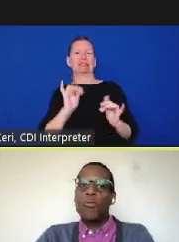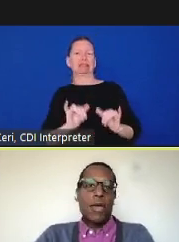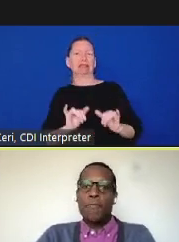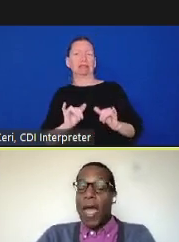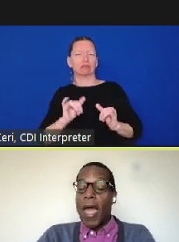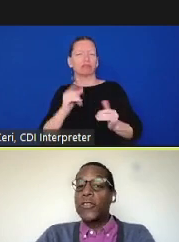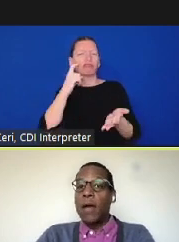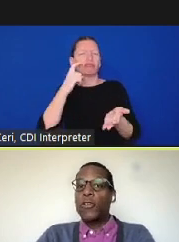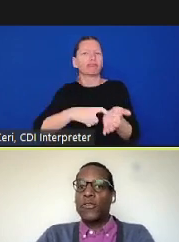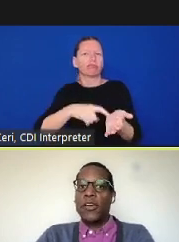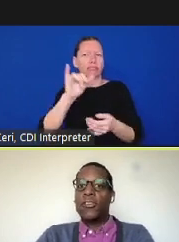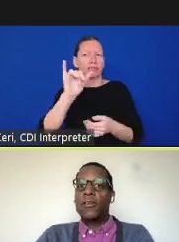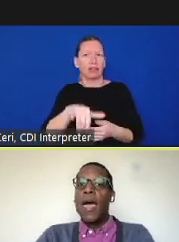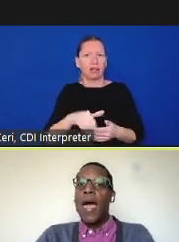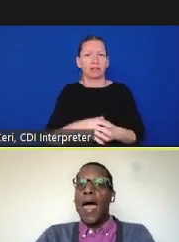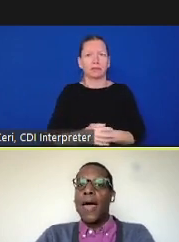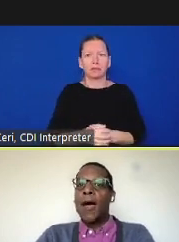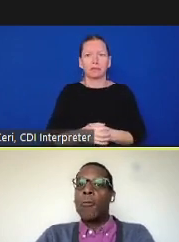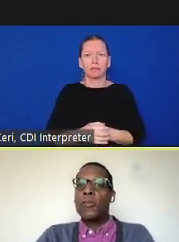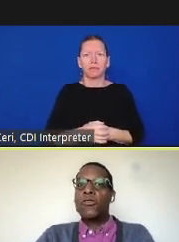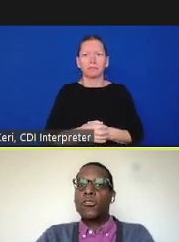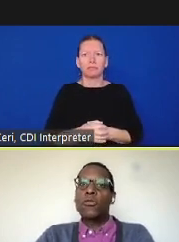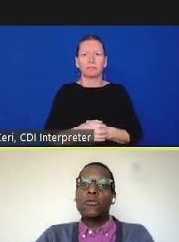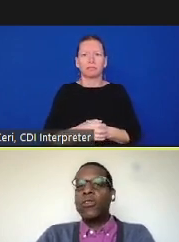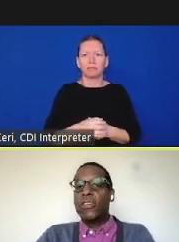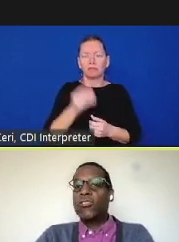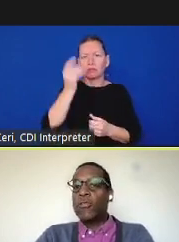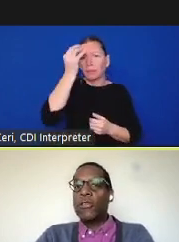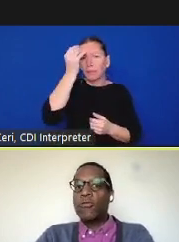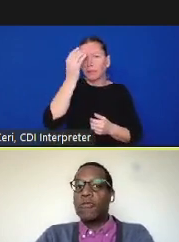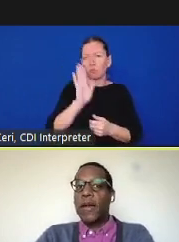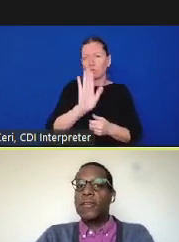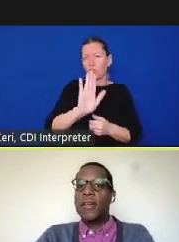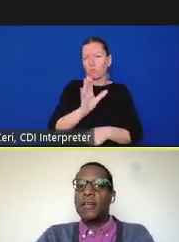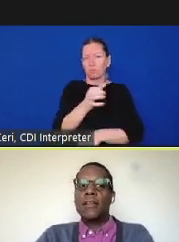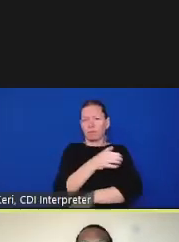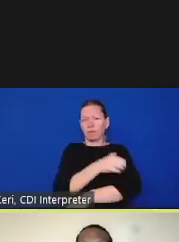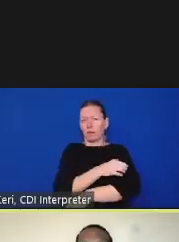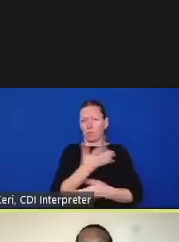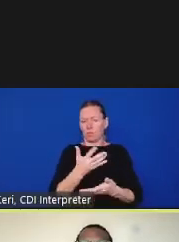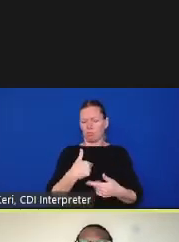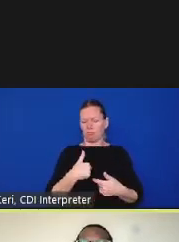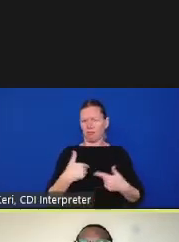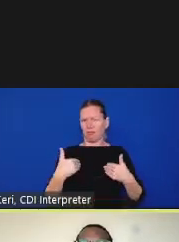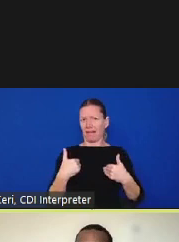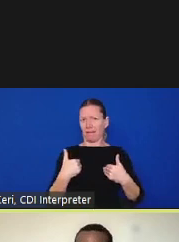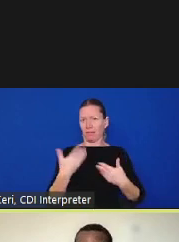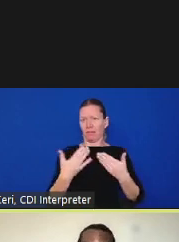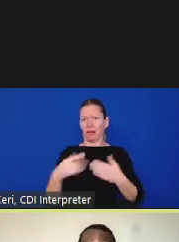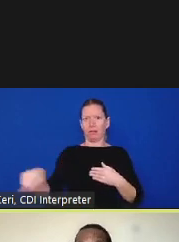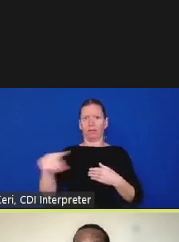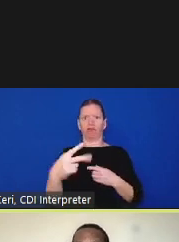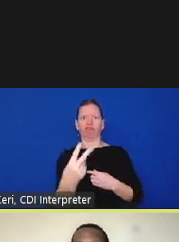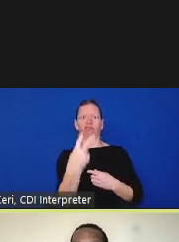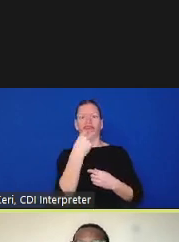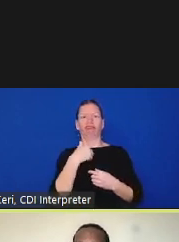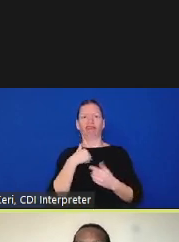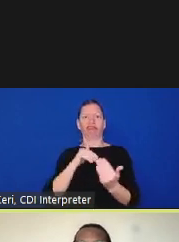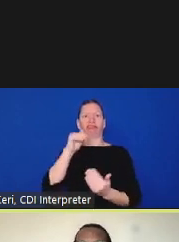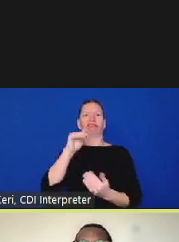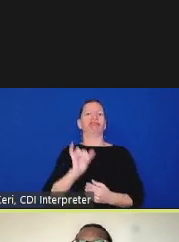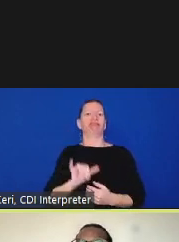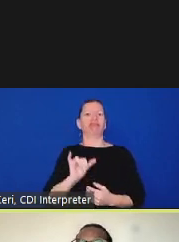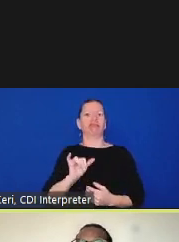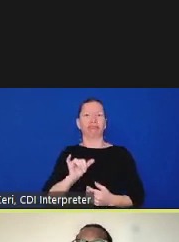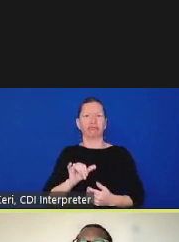help us as we have the conversation and help us to treat each other with respect and dignity as i mentioned already there's the